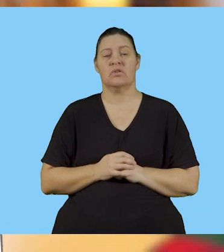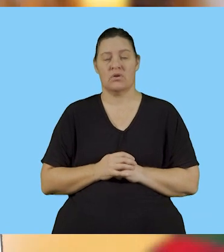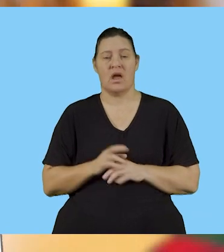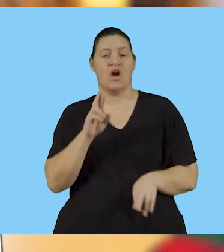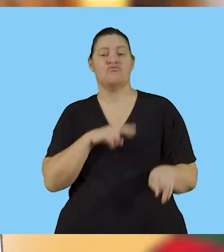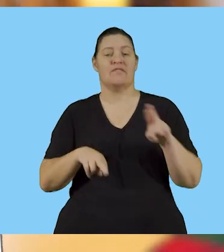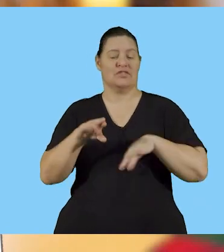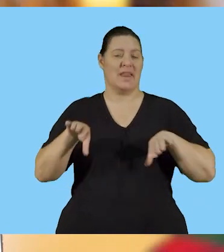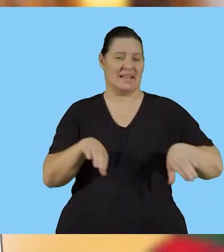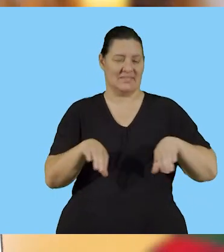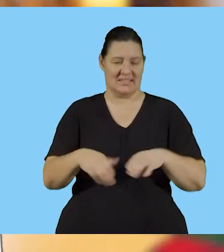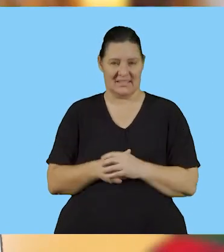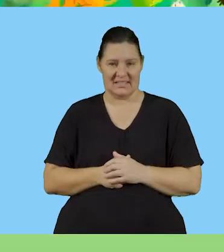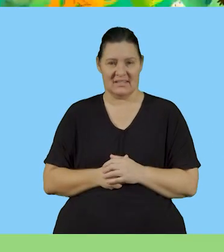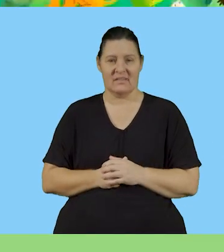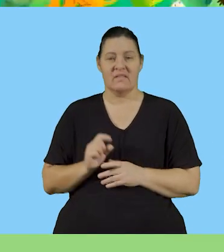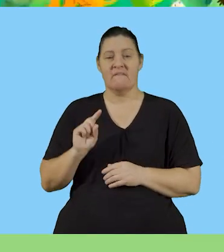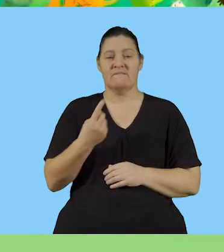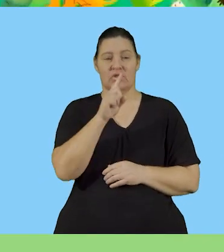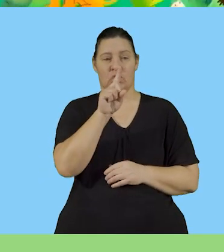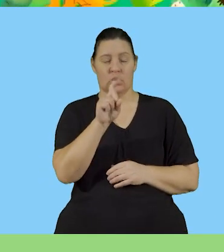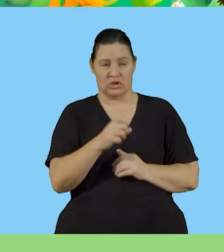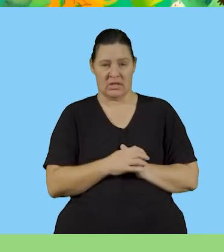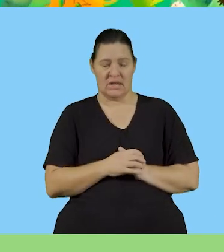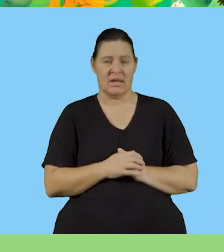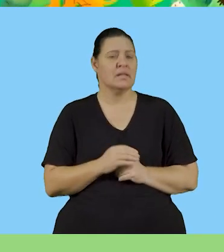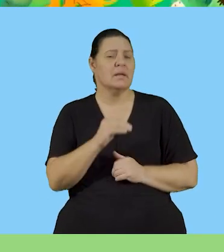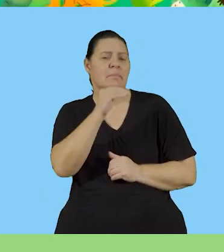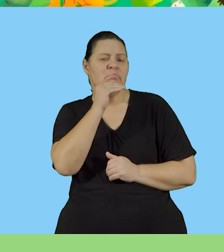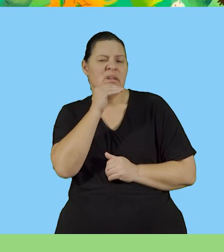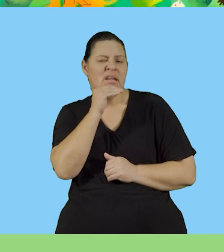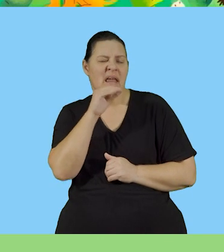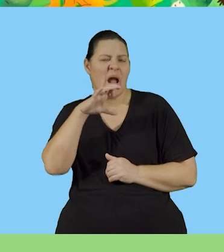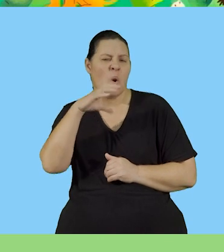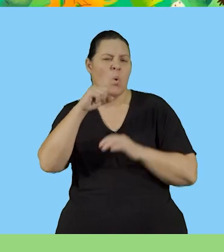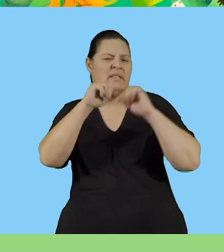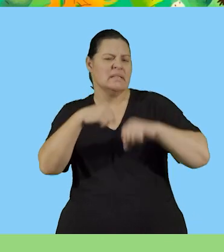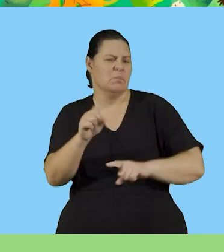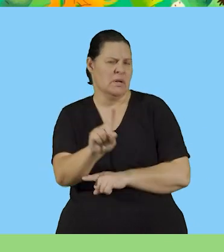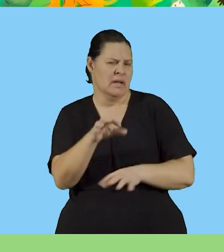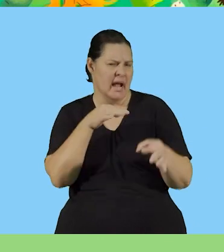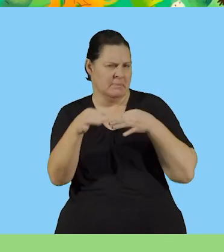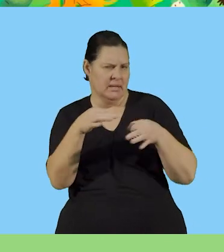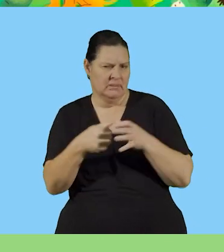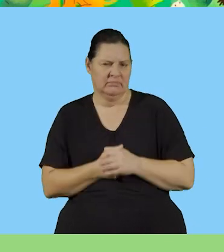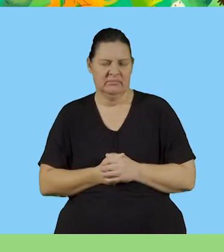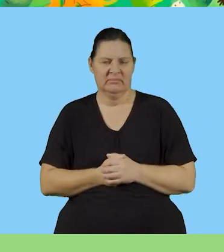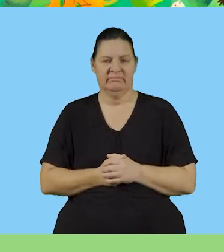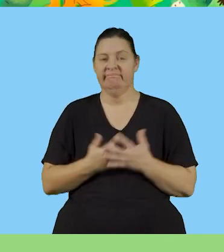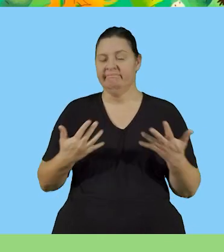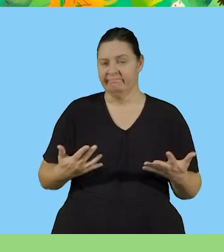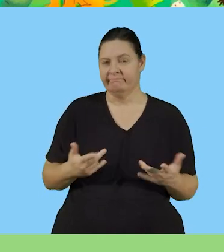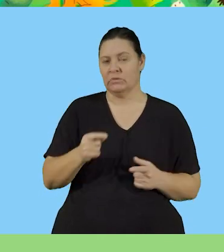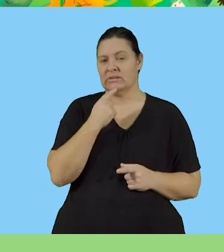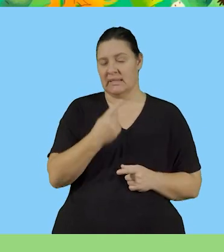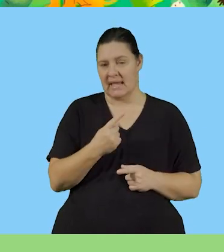to a quick revision activity. Our first question for this revision activity would be to define an ecosystem.